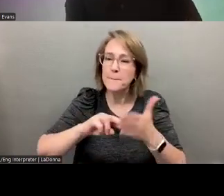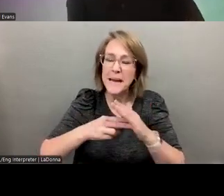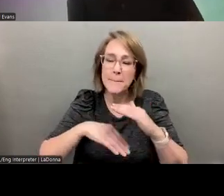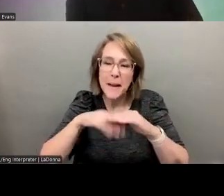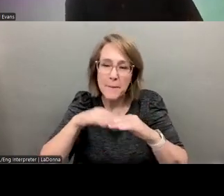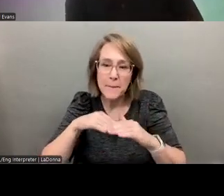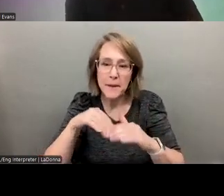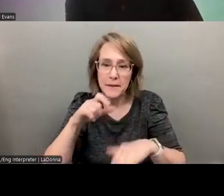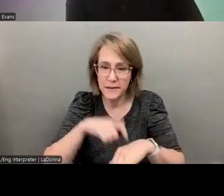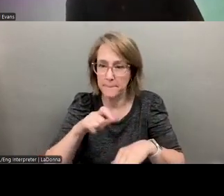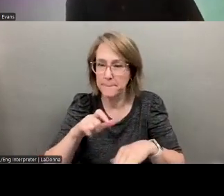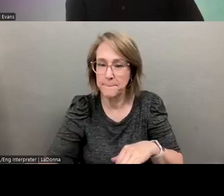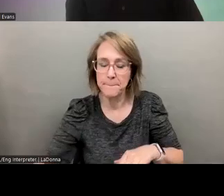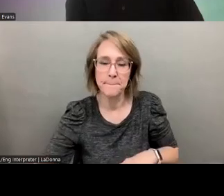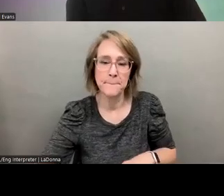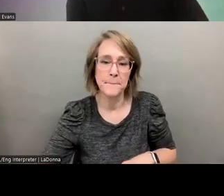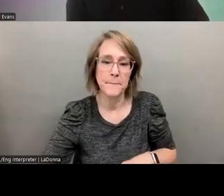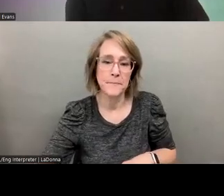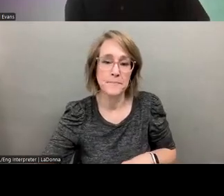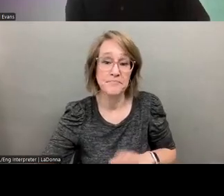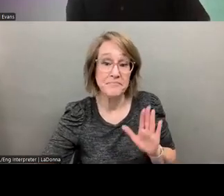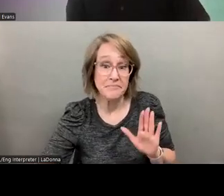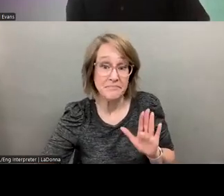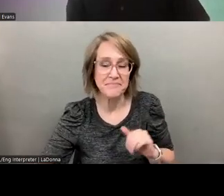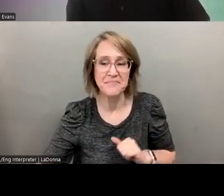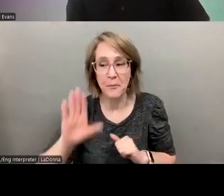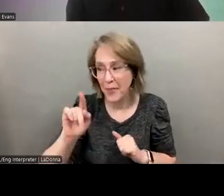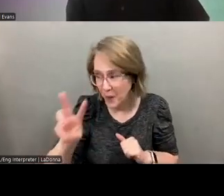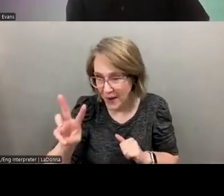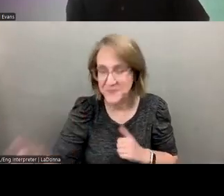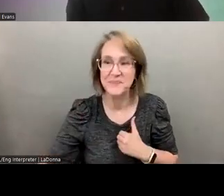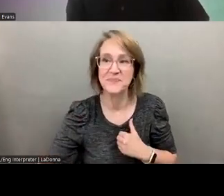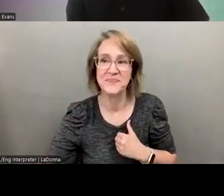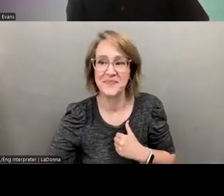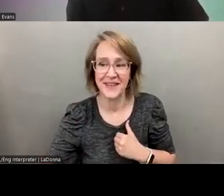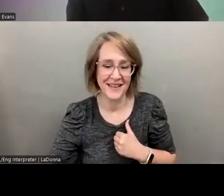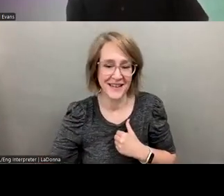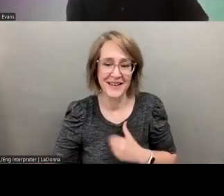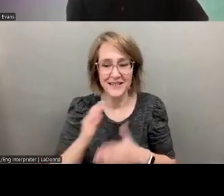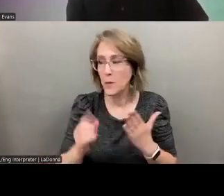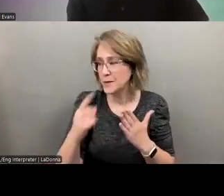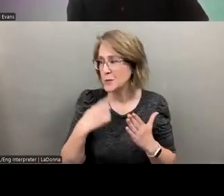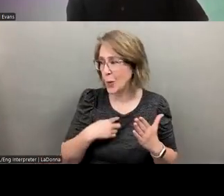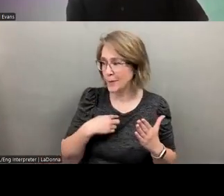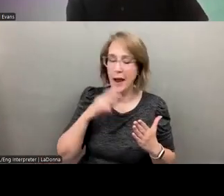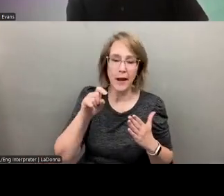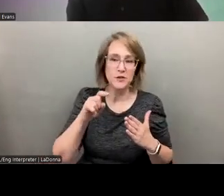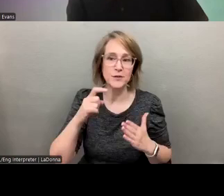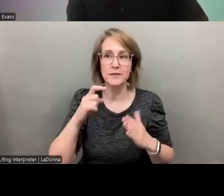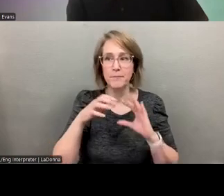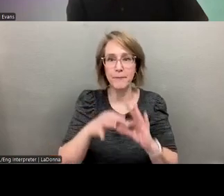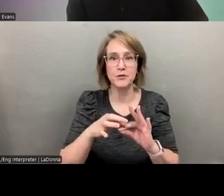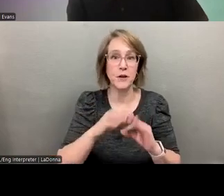chunk of time. And, and, and, and by the way, um, I've been told that I should, that I should point out a personal connection